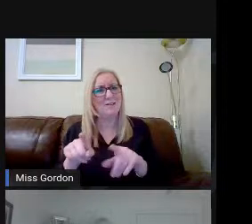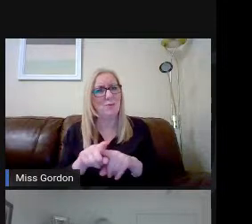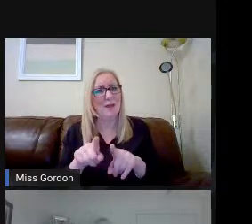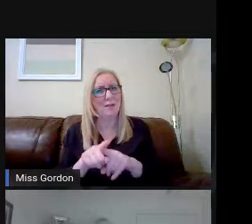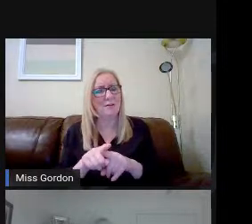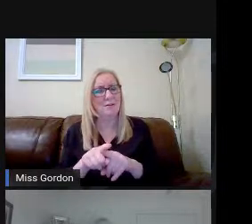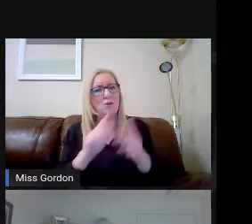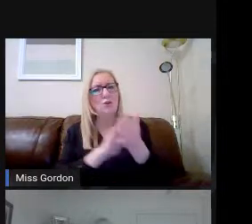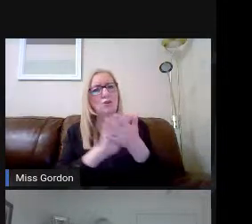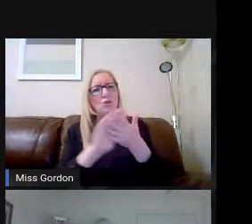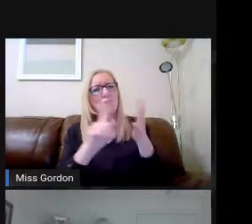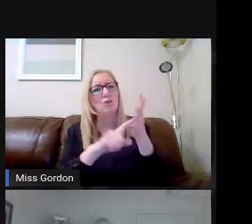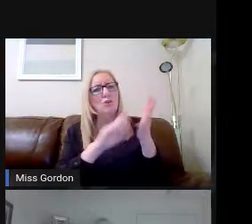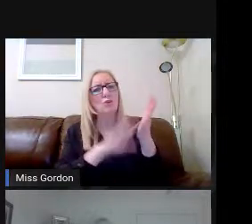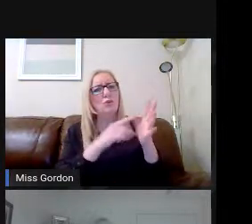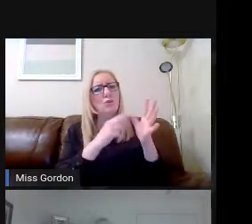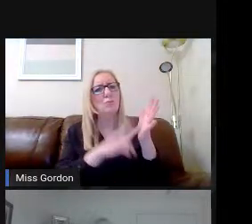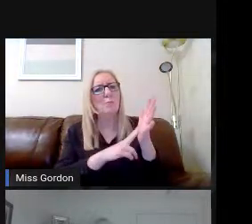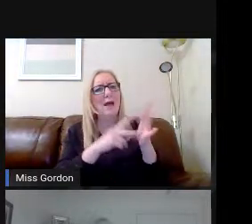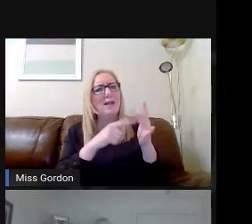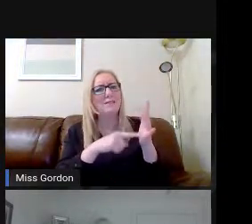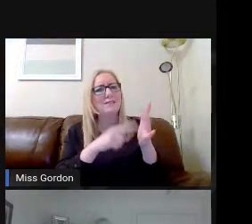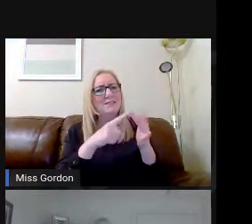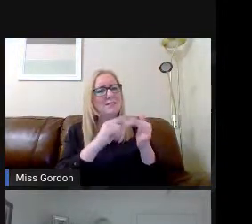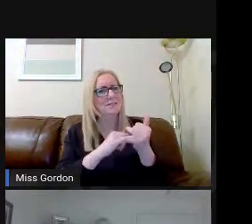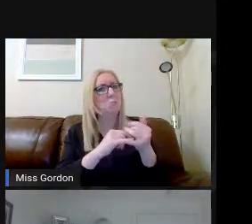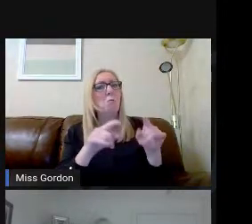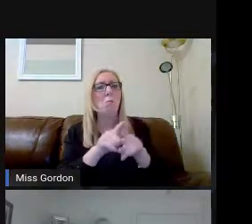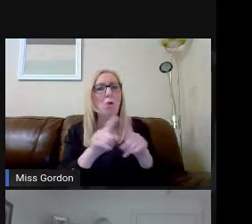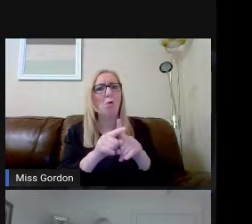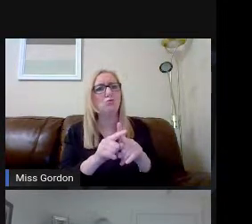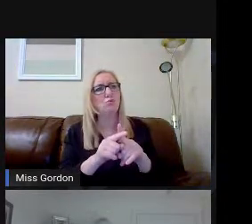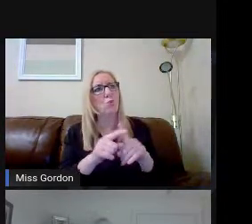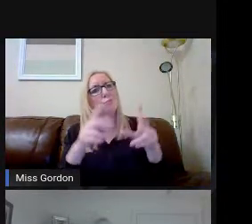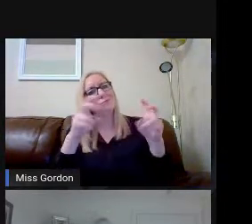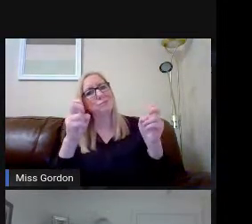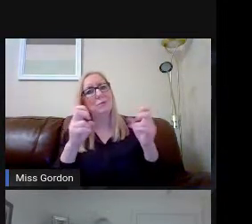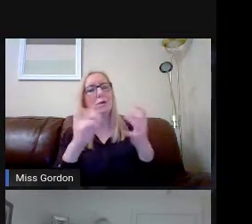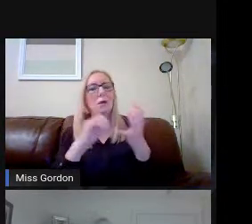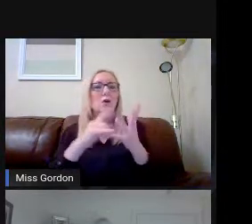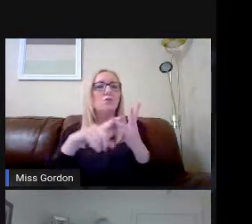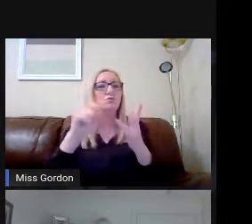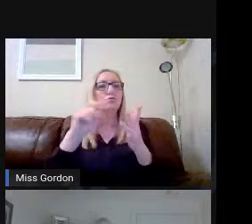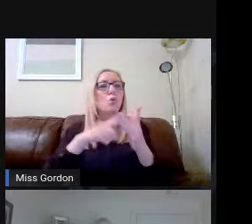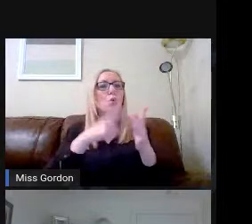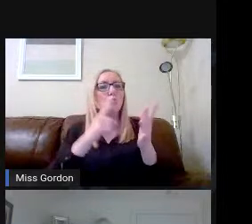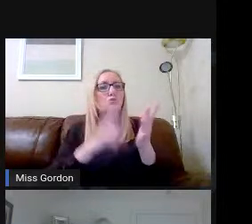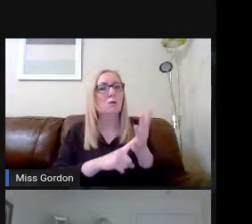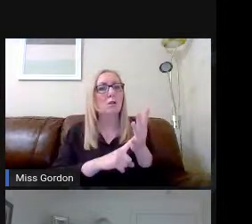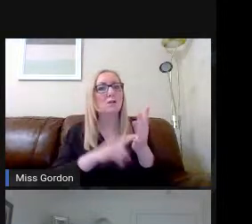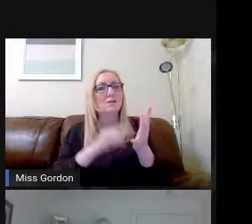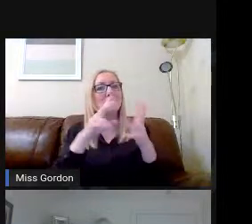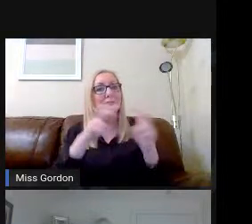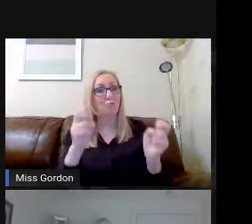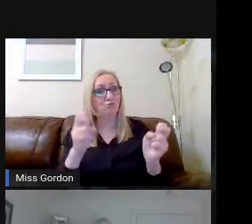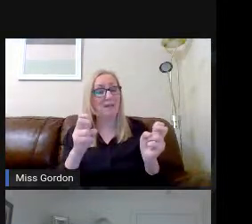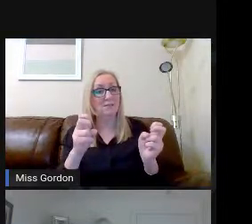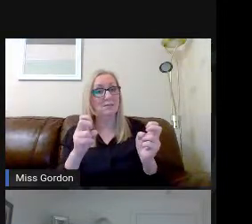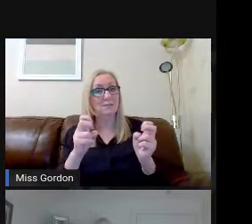Humanities is sometimes known as social subjects. And business is believed in some areas